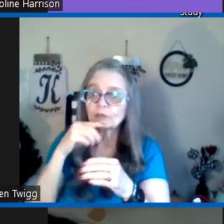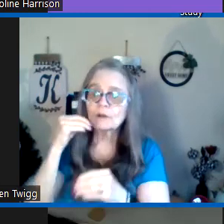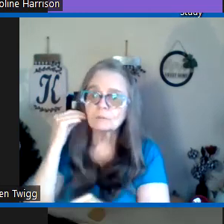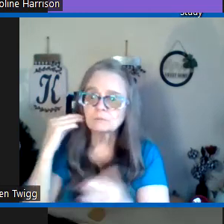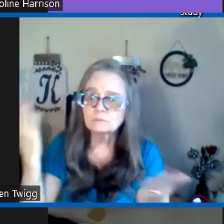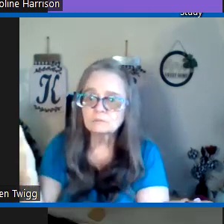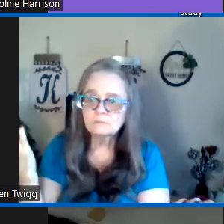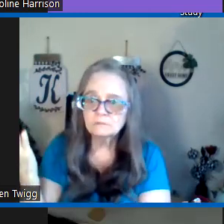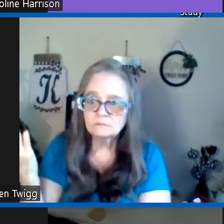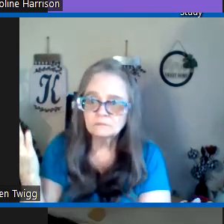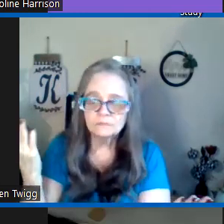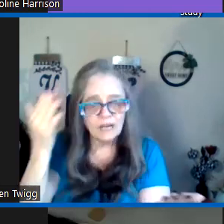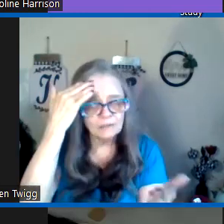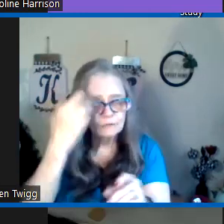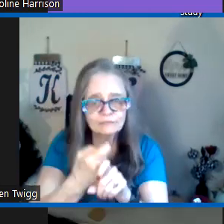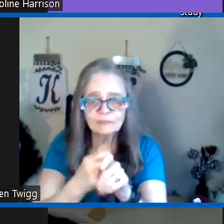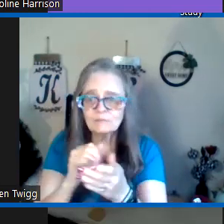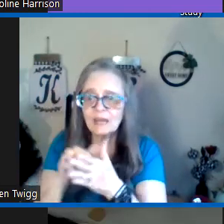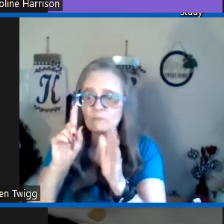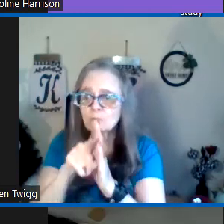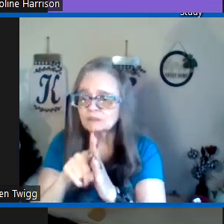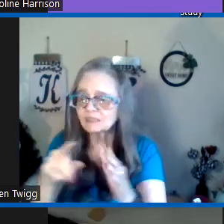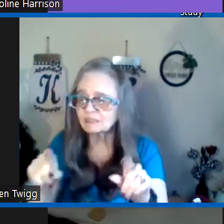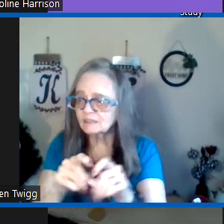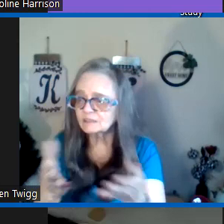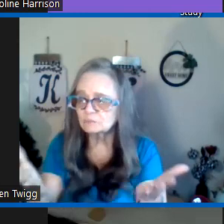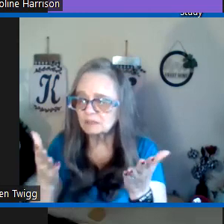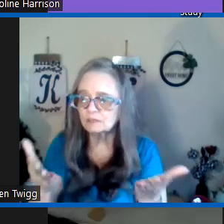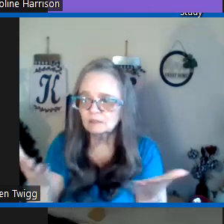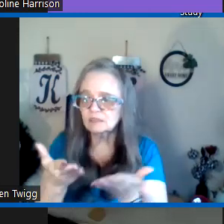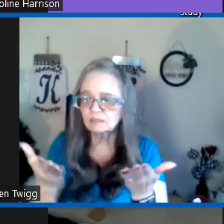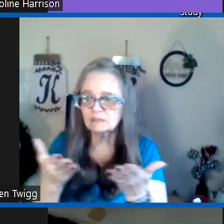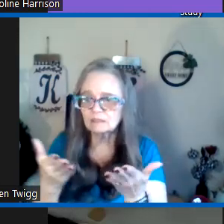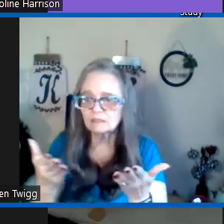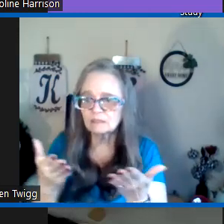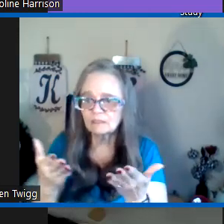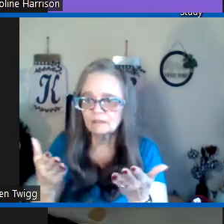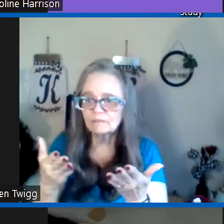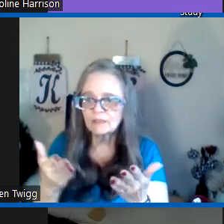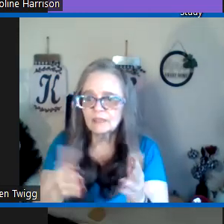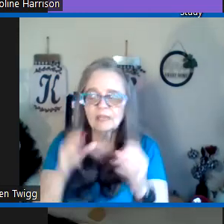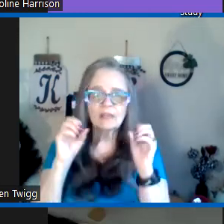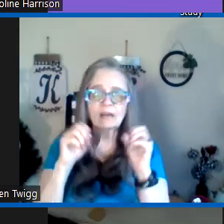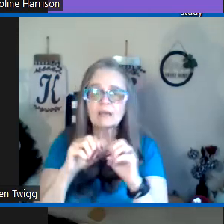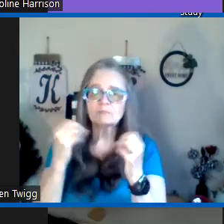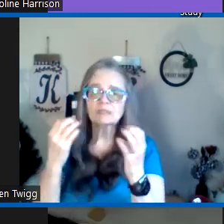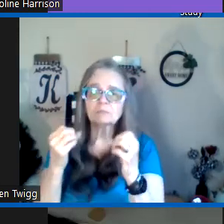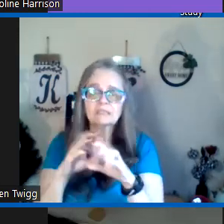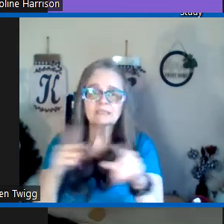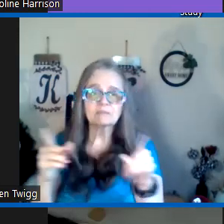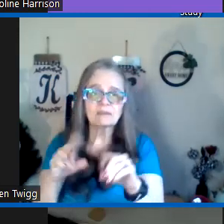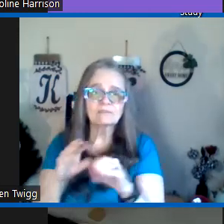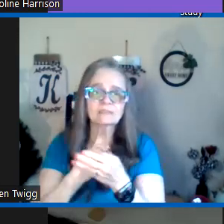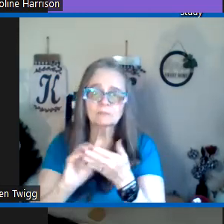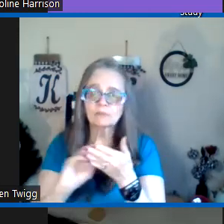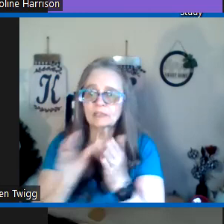your home I knew from that moment that I needed to be here and I've had many